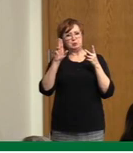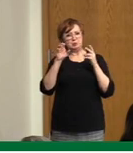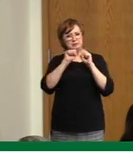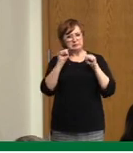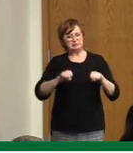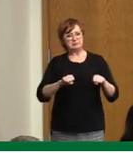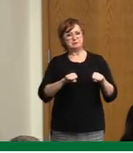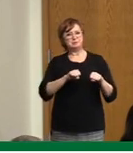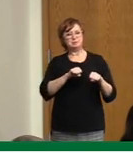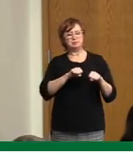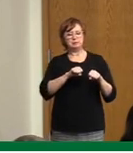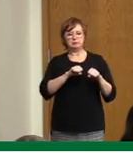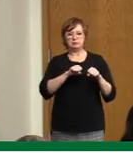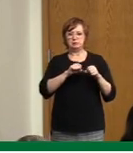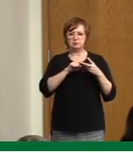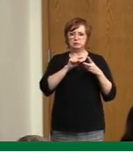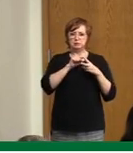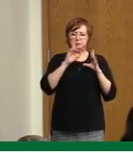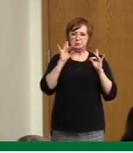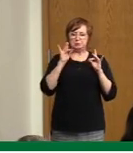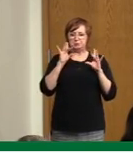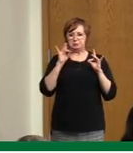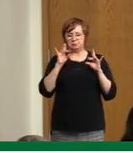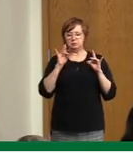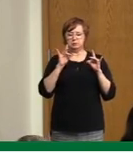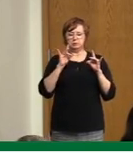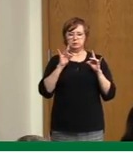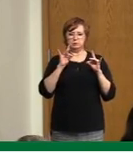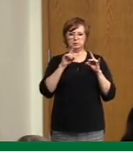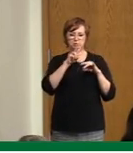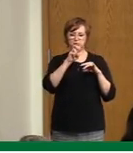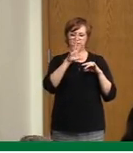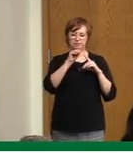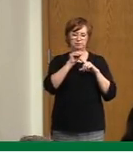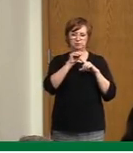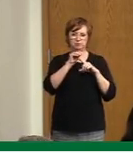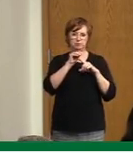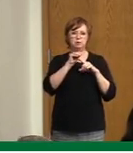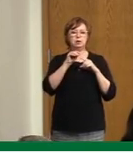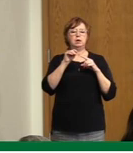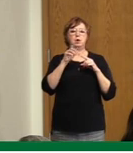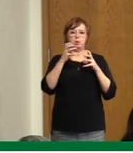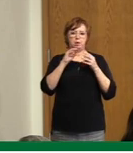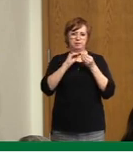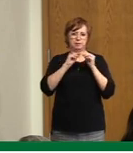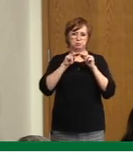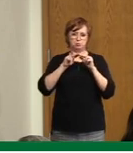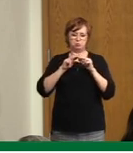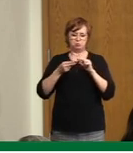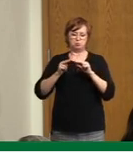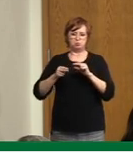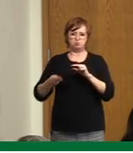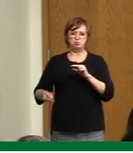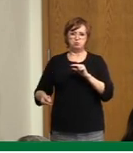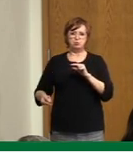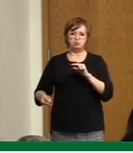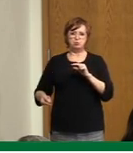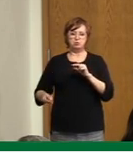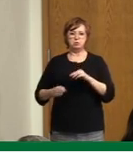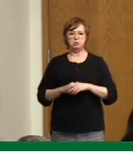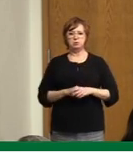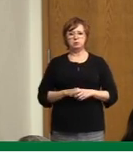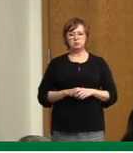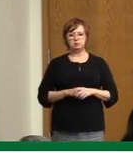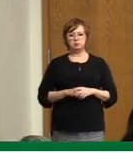that to start trending down. But I think even if we all practice everything consistently, which we all